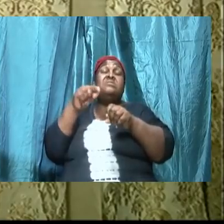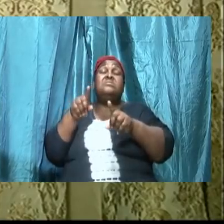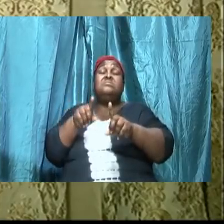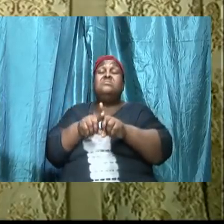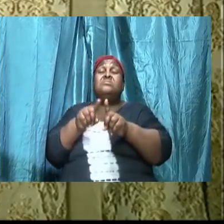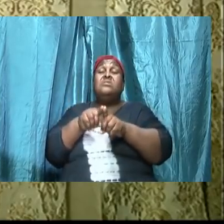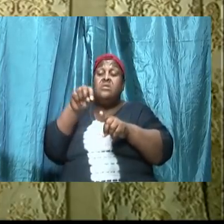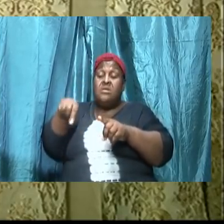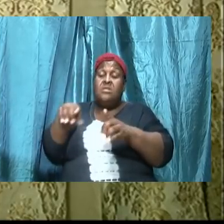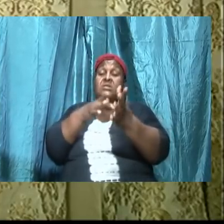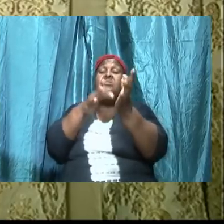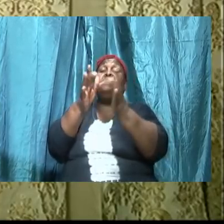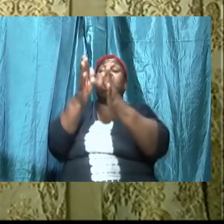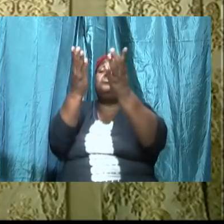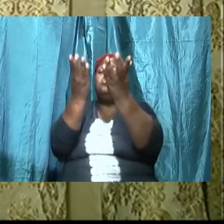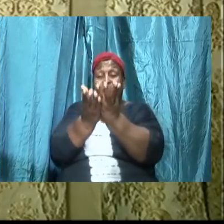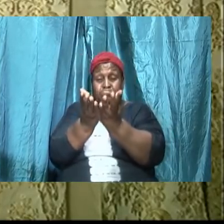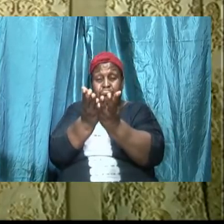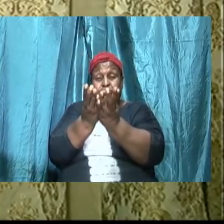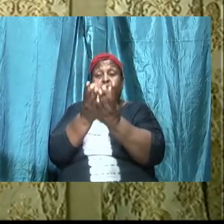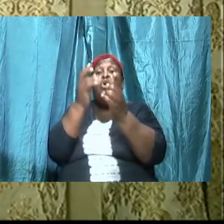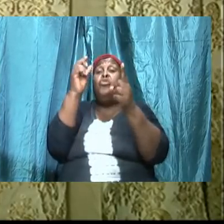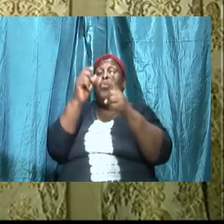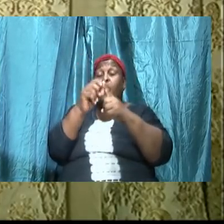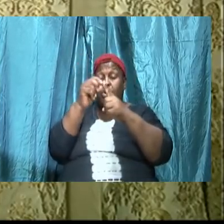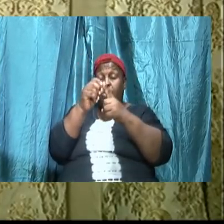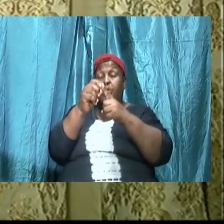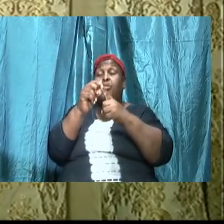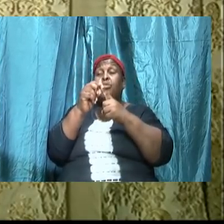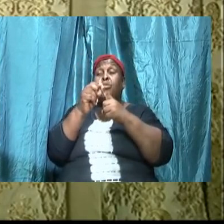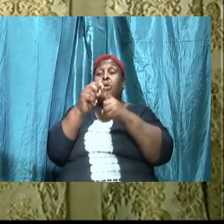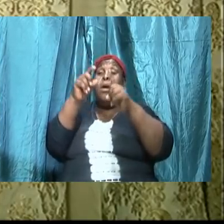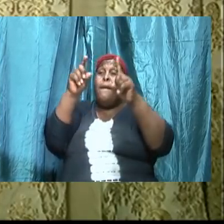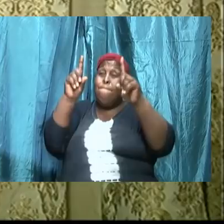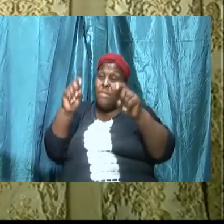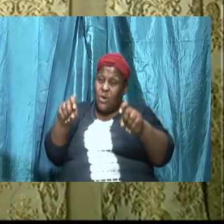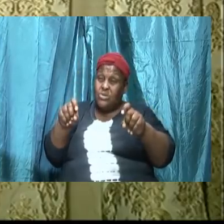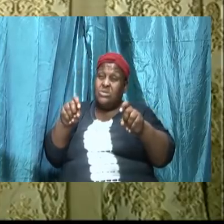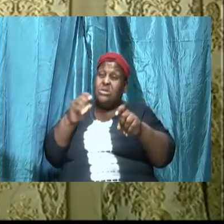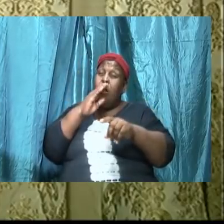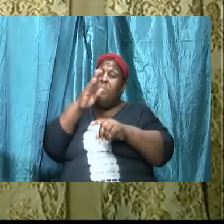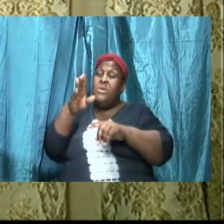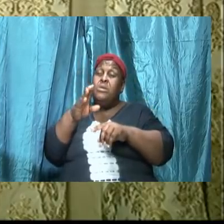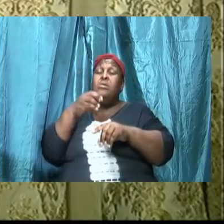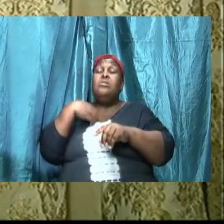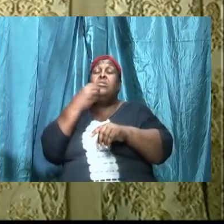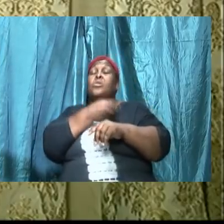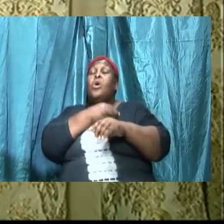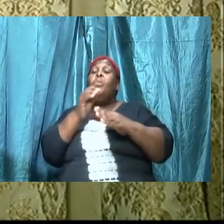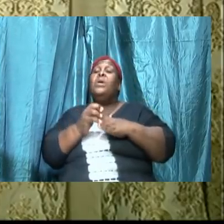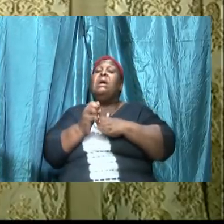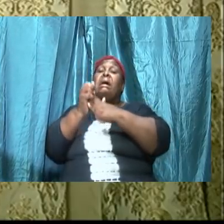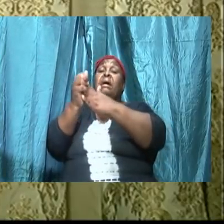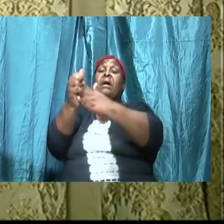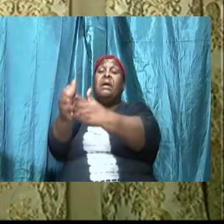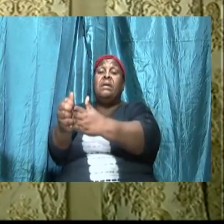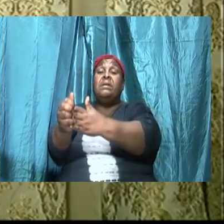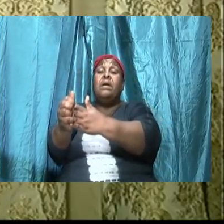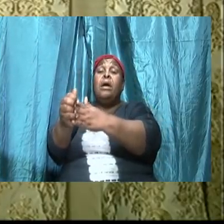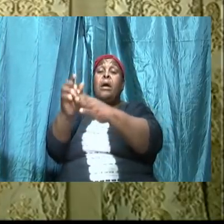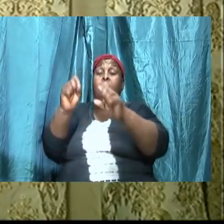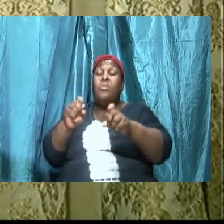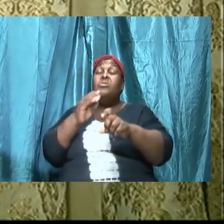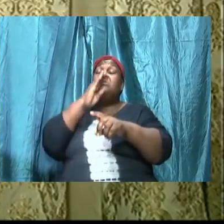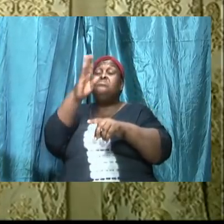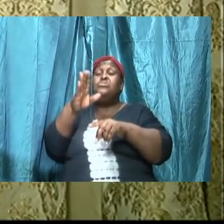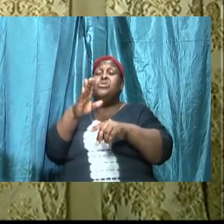the words contained in it must be our guide must